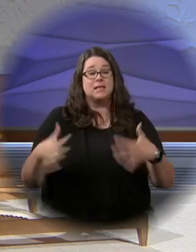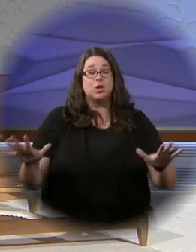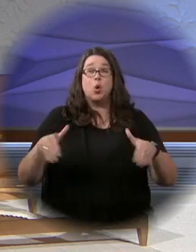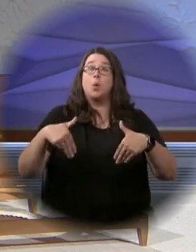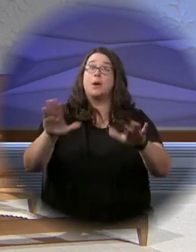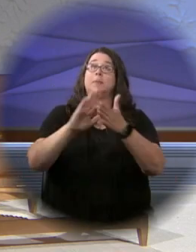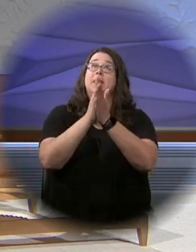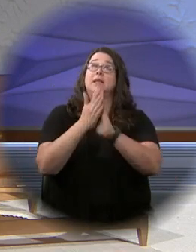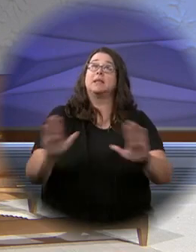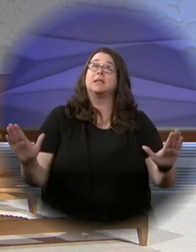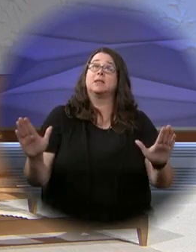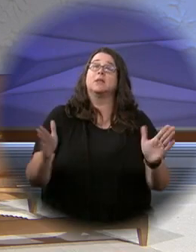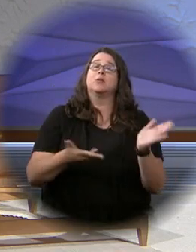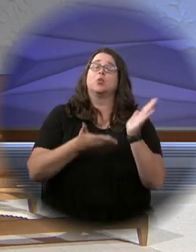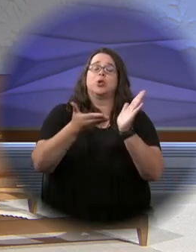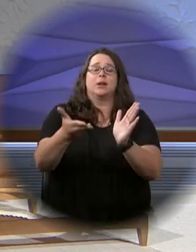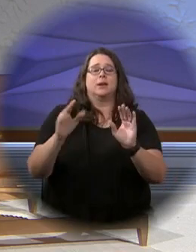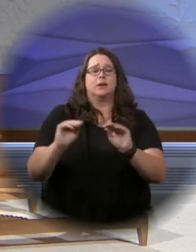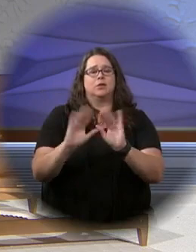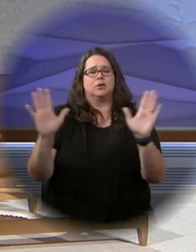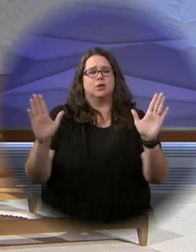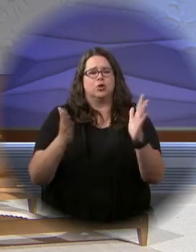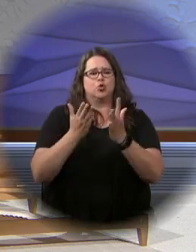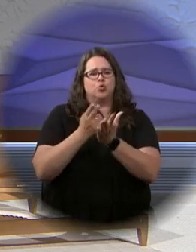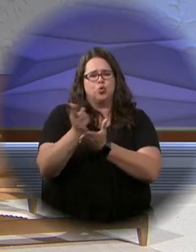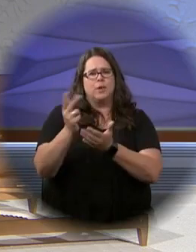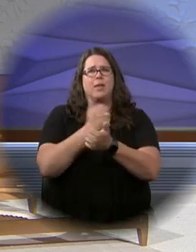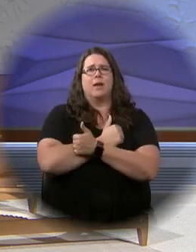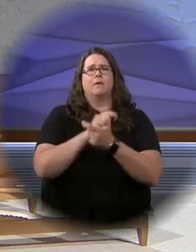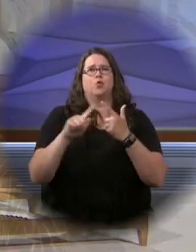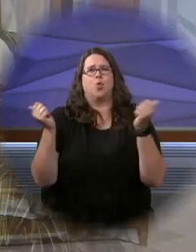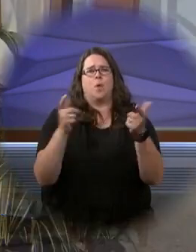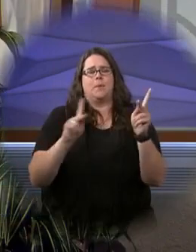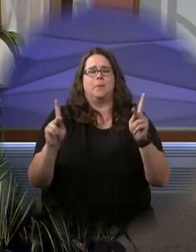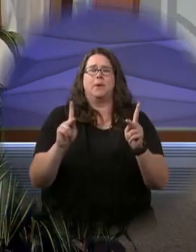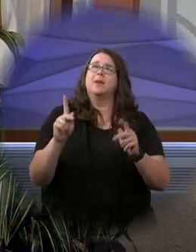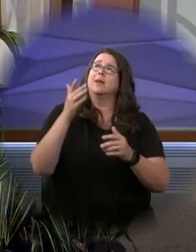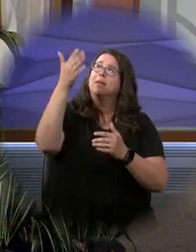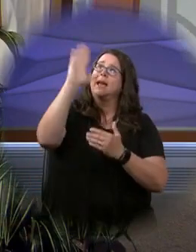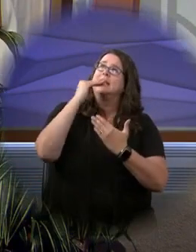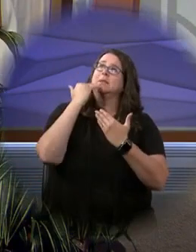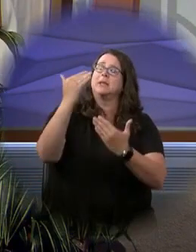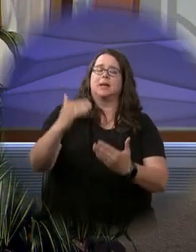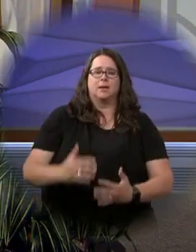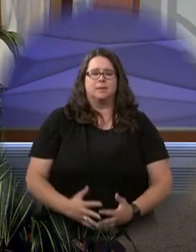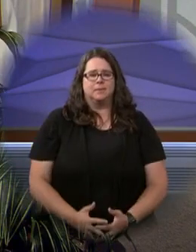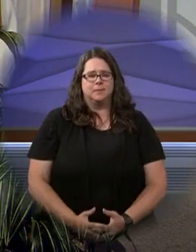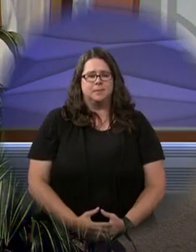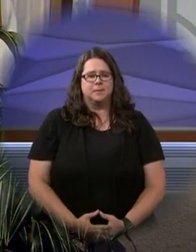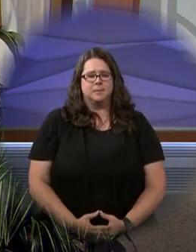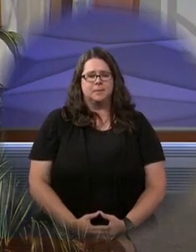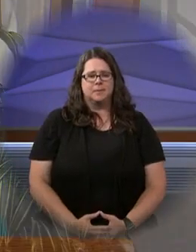ended. Let us go to bring the light of Christ's truth and love to all. Thanks be to God.